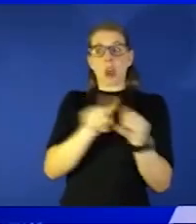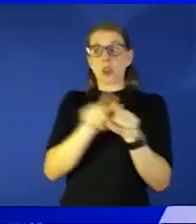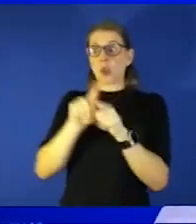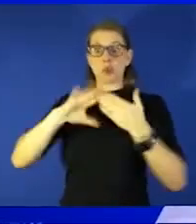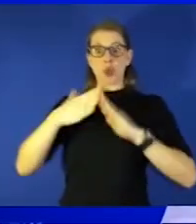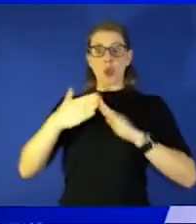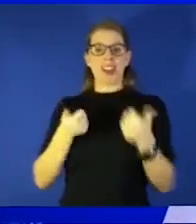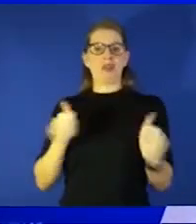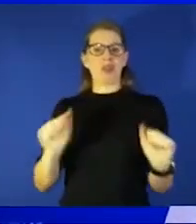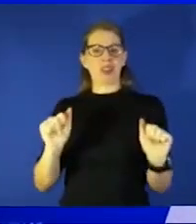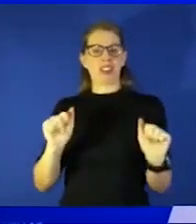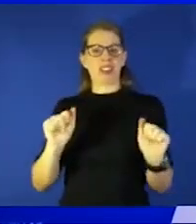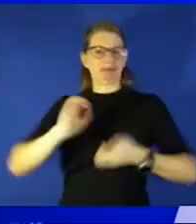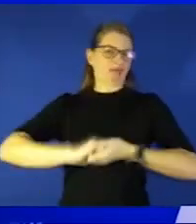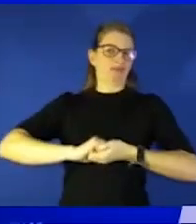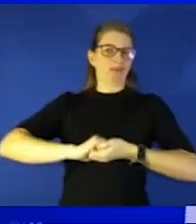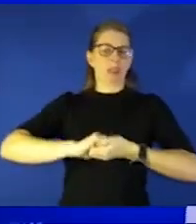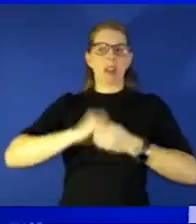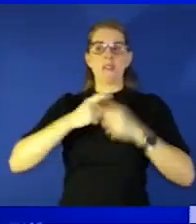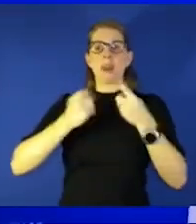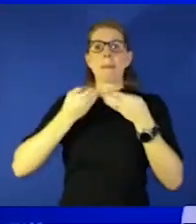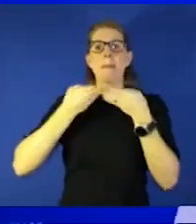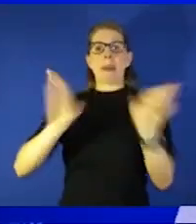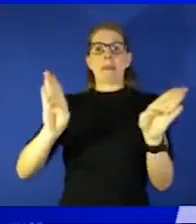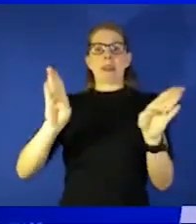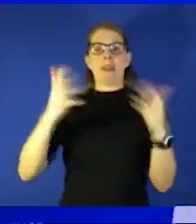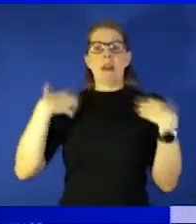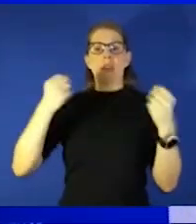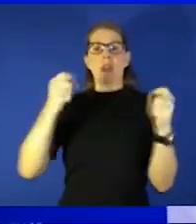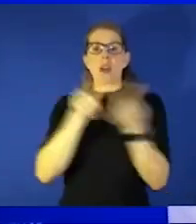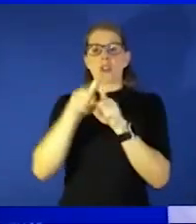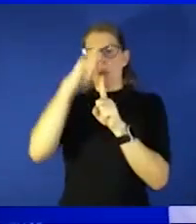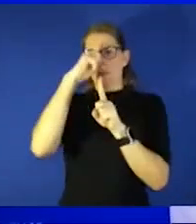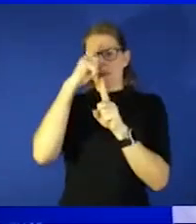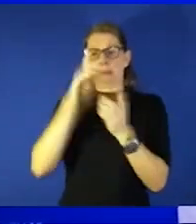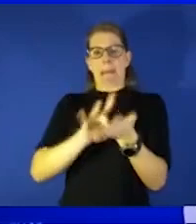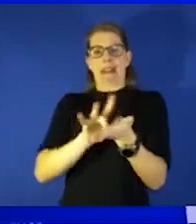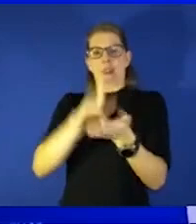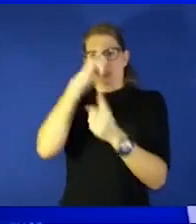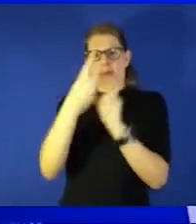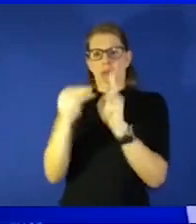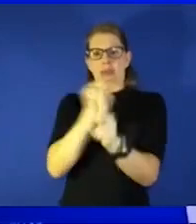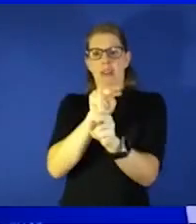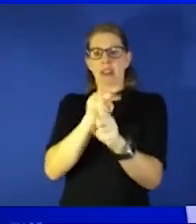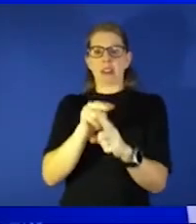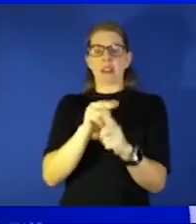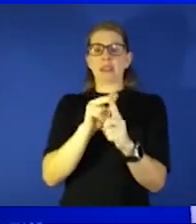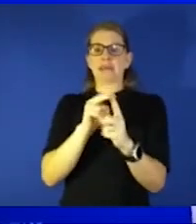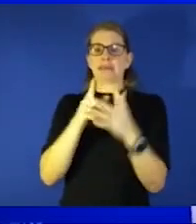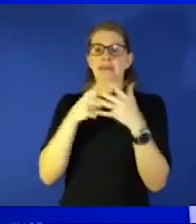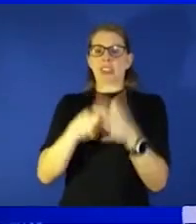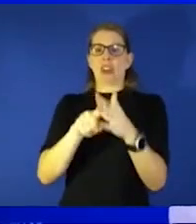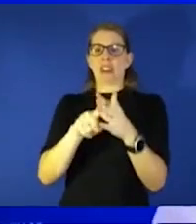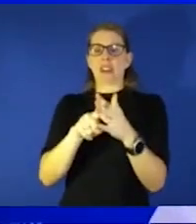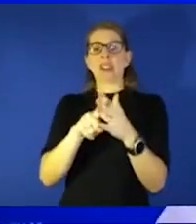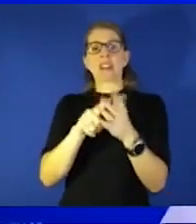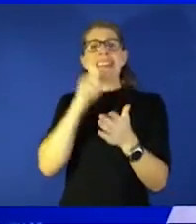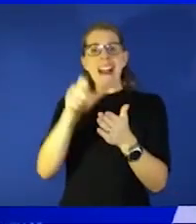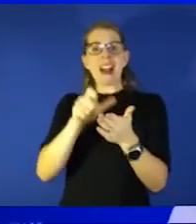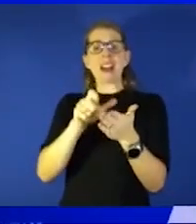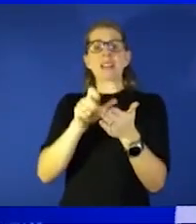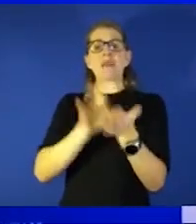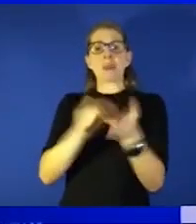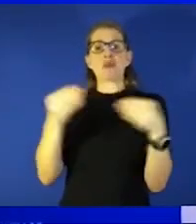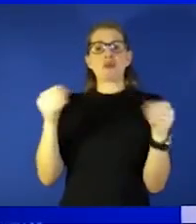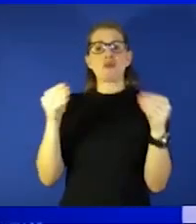everything from a public health in a medical sense and that is trying to implement those non-pharmaceutical interventions as much as possible and it